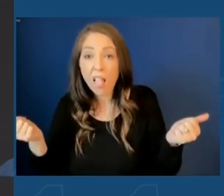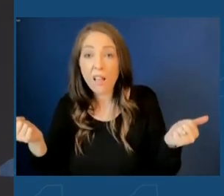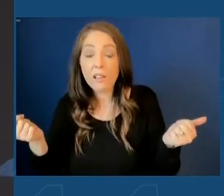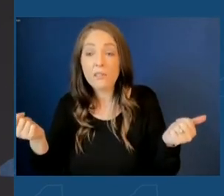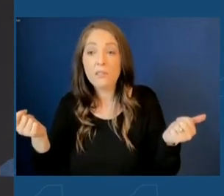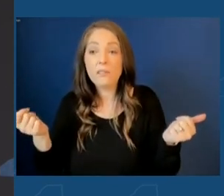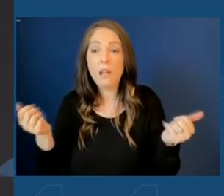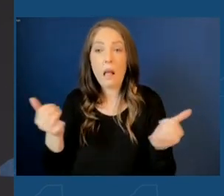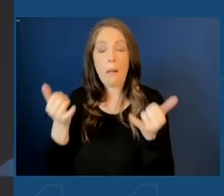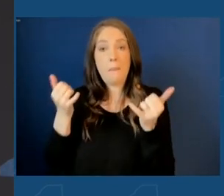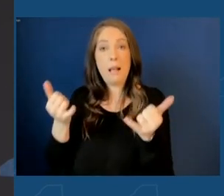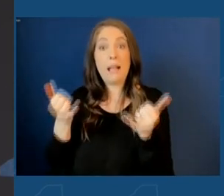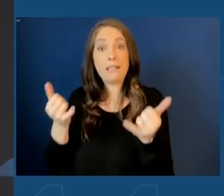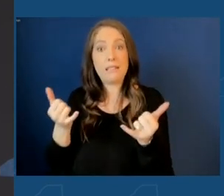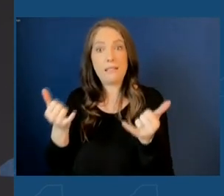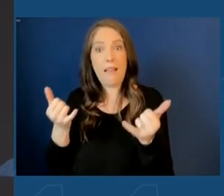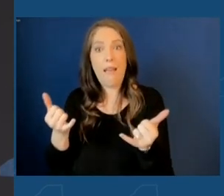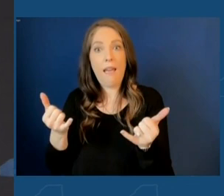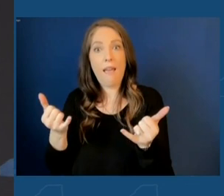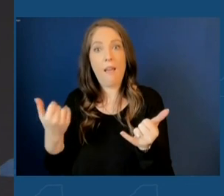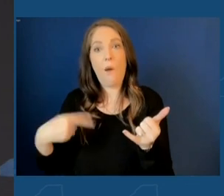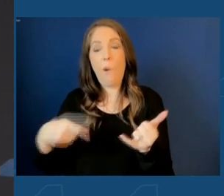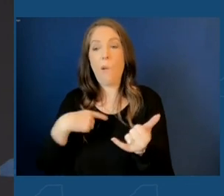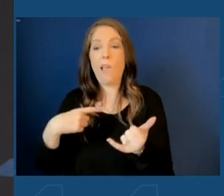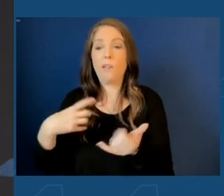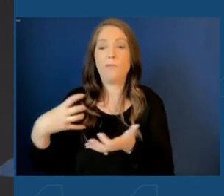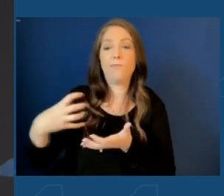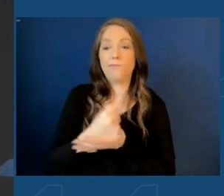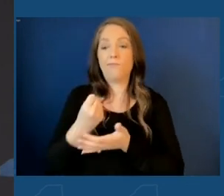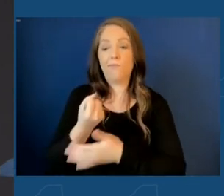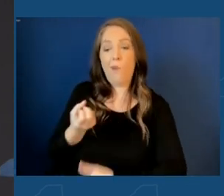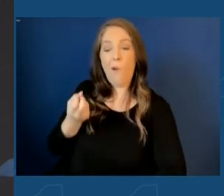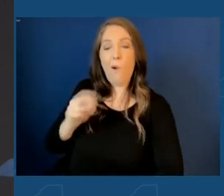today we rightfully reclaim.